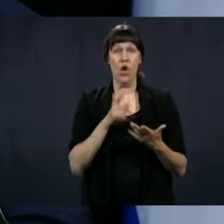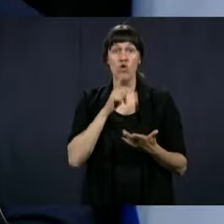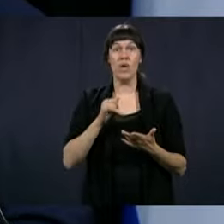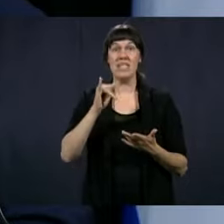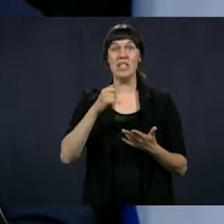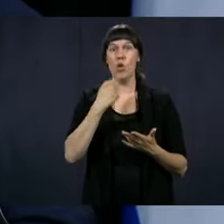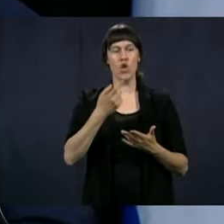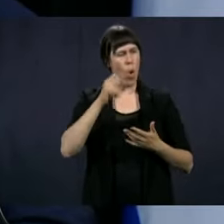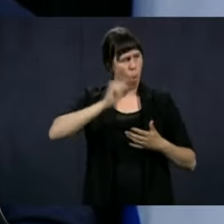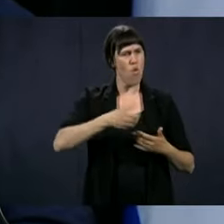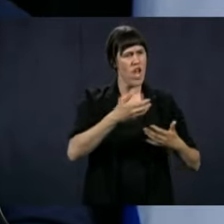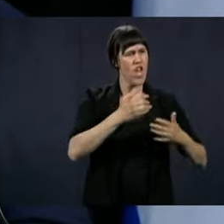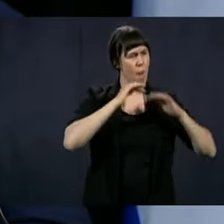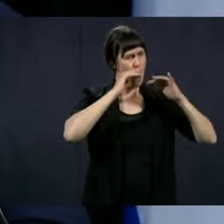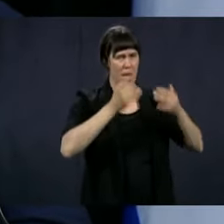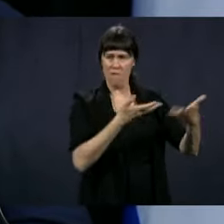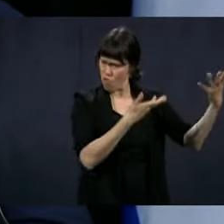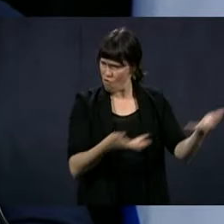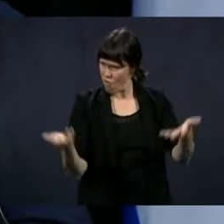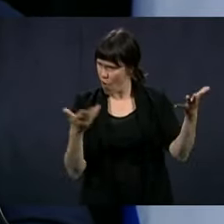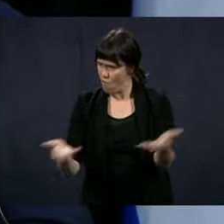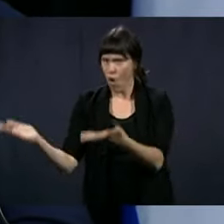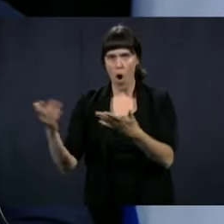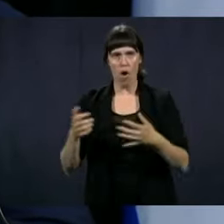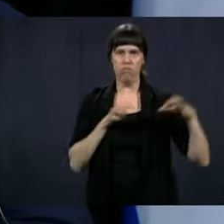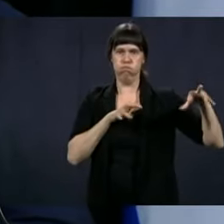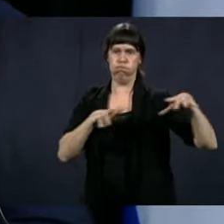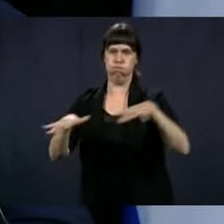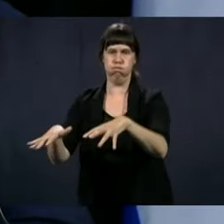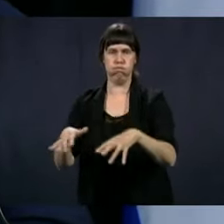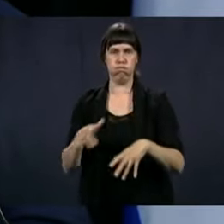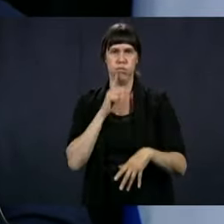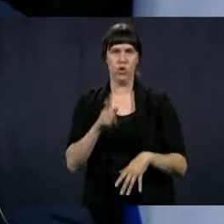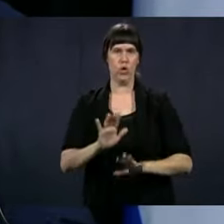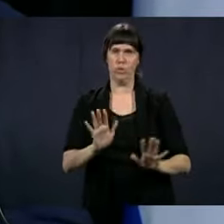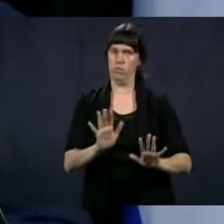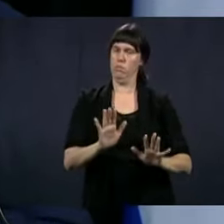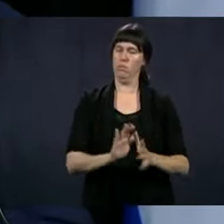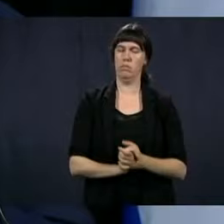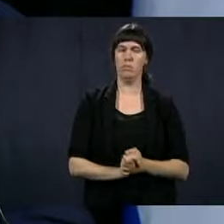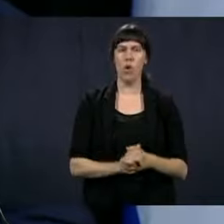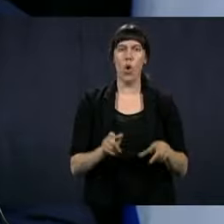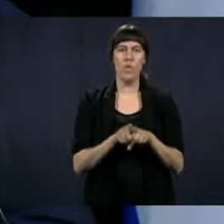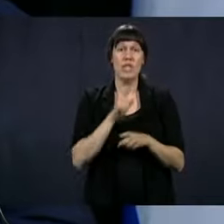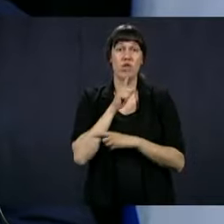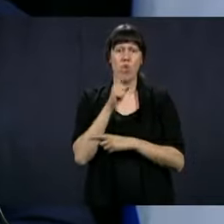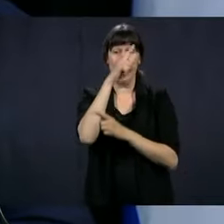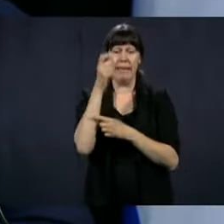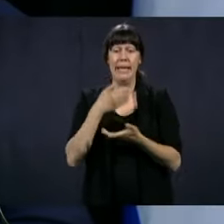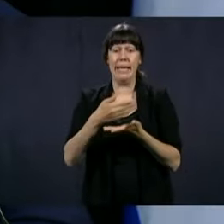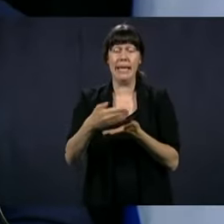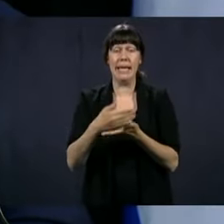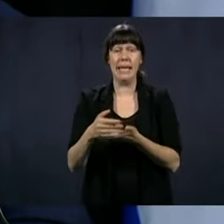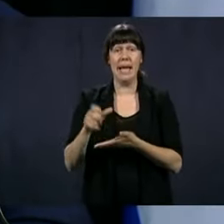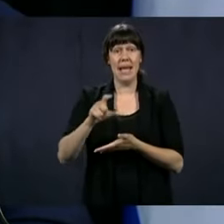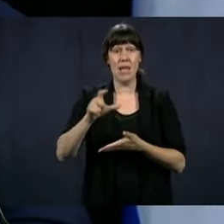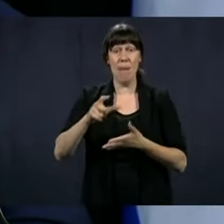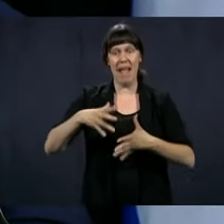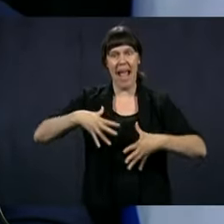we're going to create a lot of movement, especially as you have to understand that people are not leaving Quebec, which is a good thing for the Quebec economy.